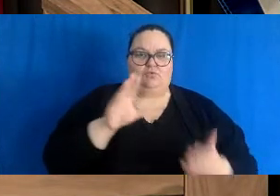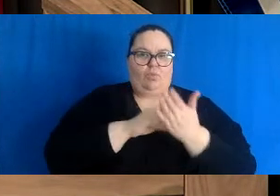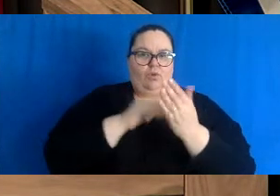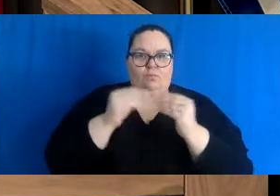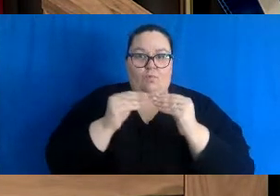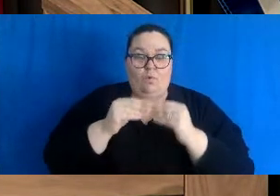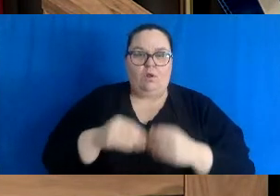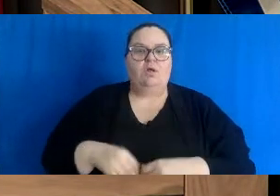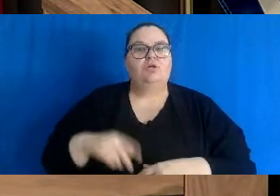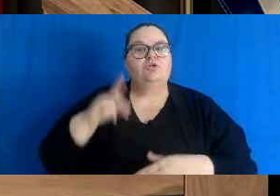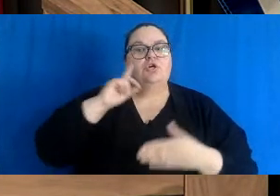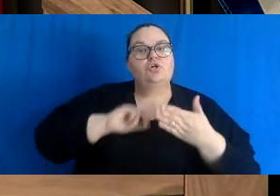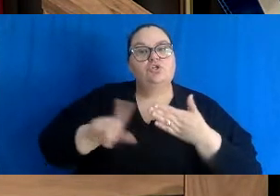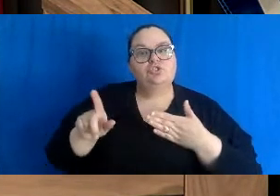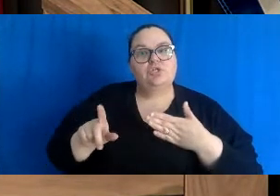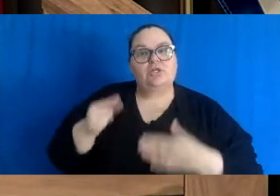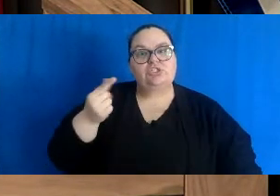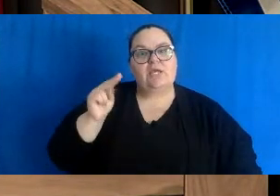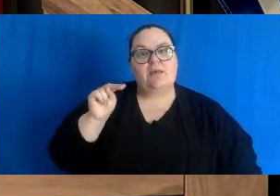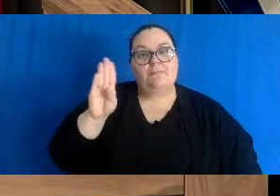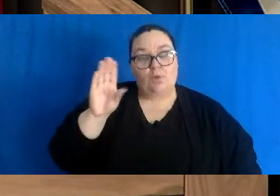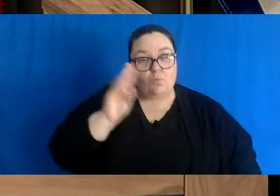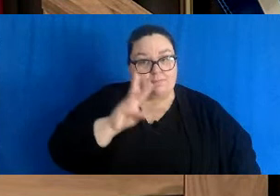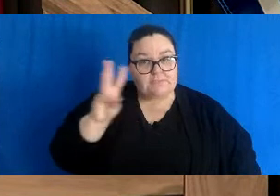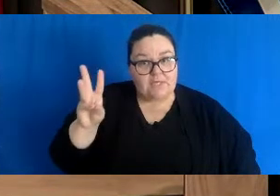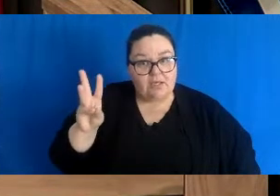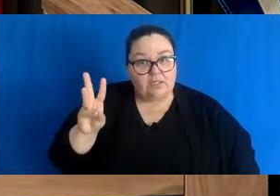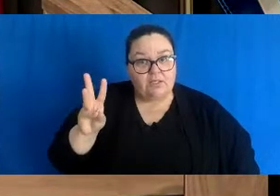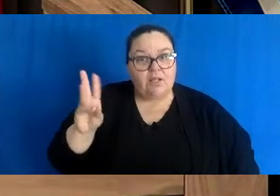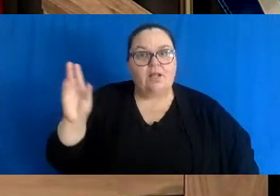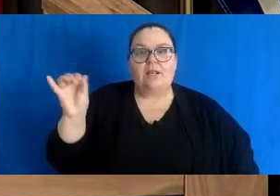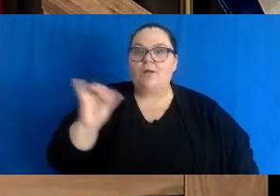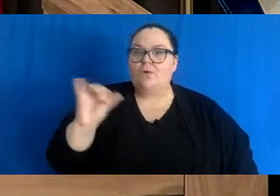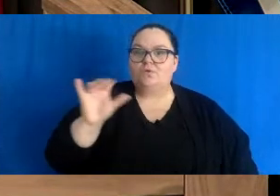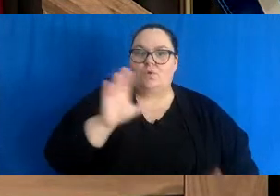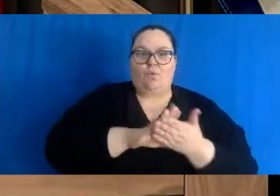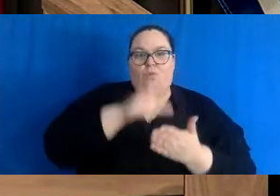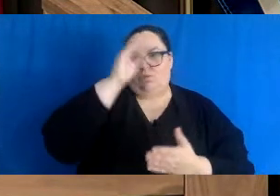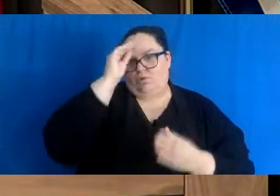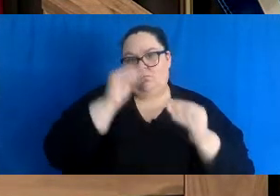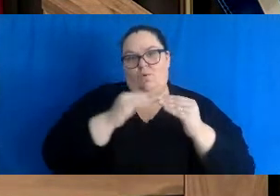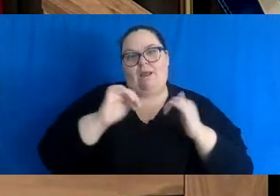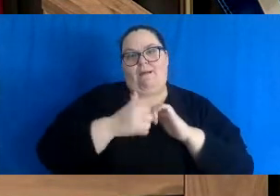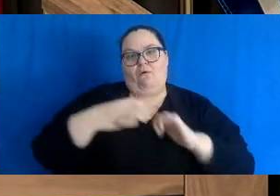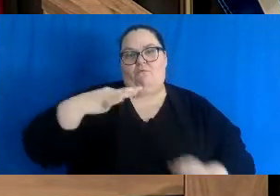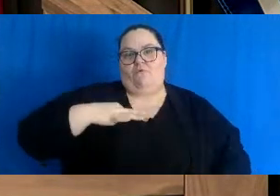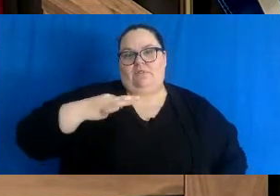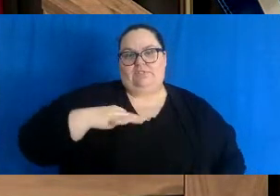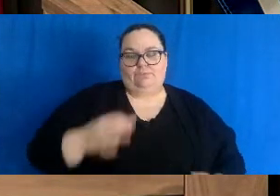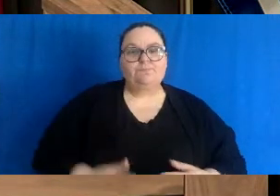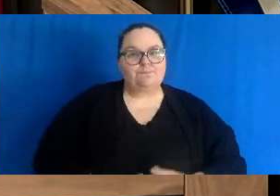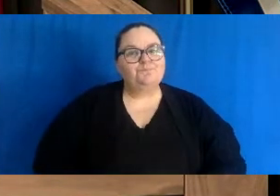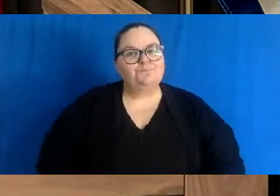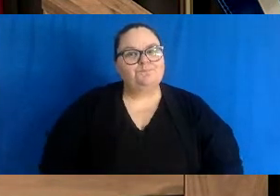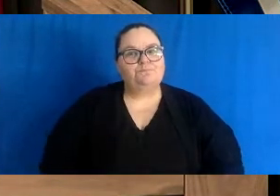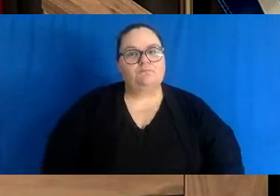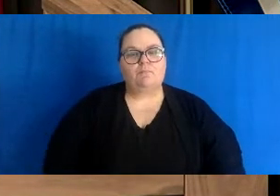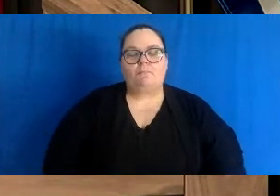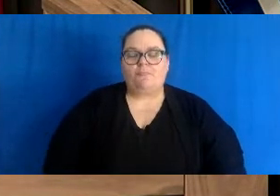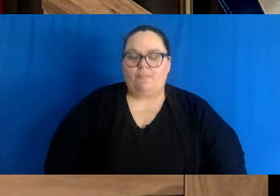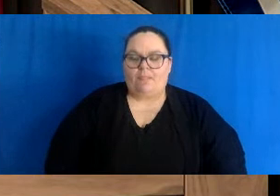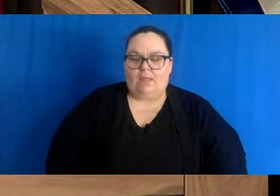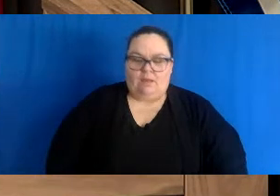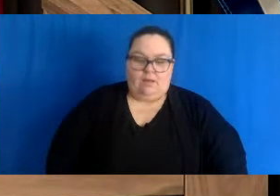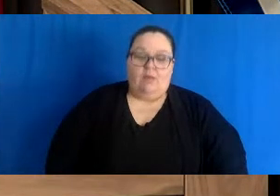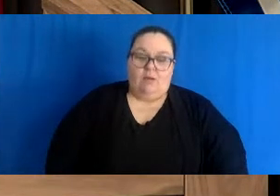COVID GNB website and also learn more on how to volunteer. I know it will be a rough